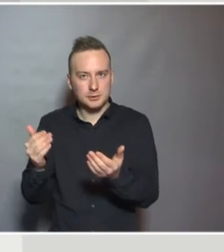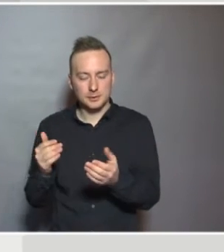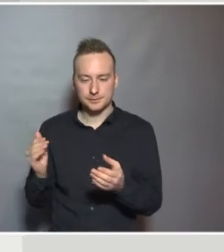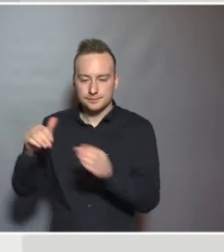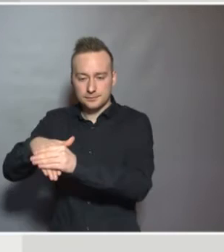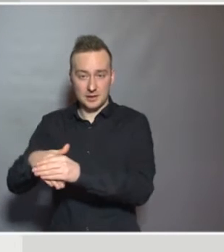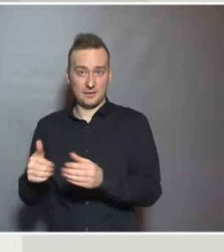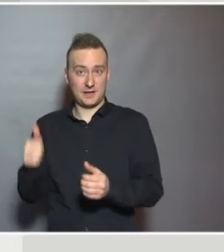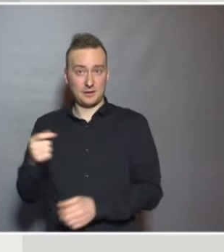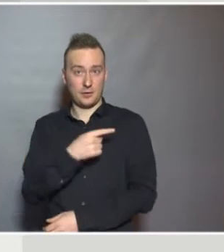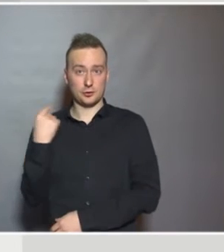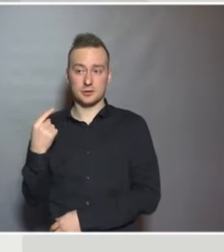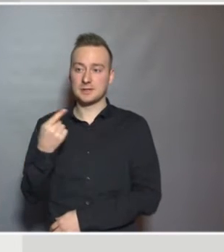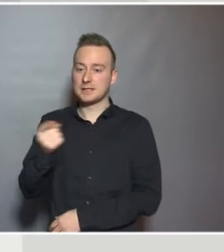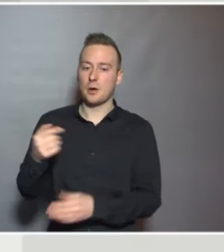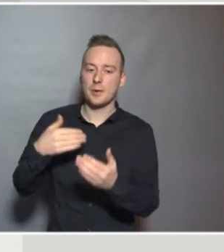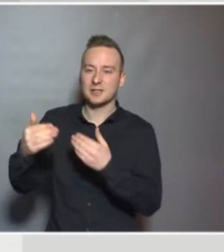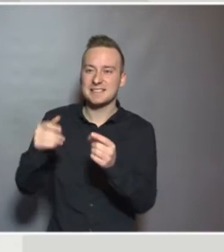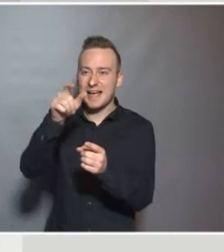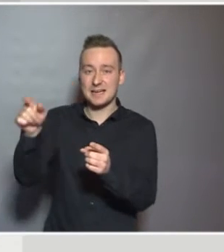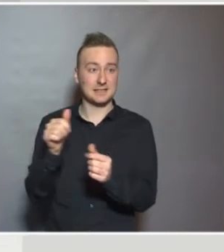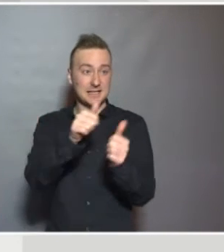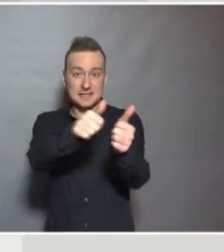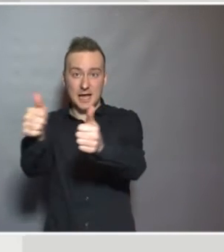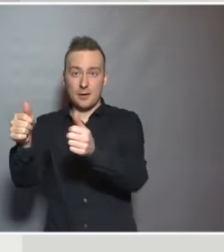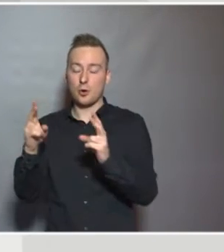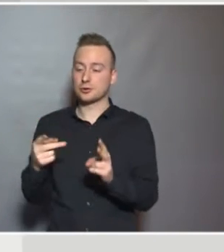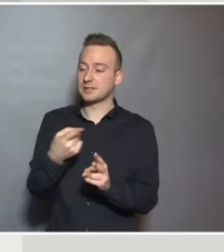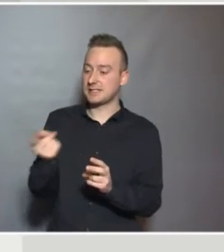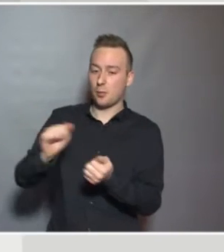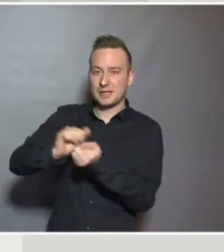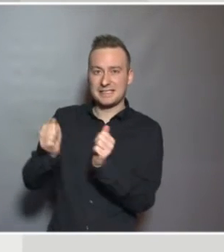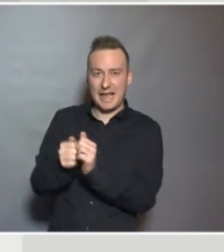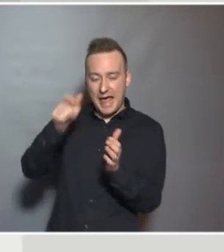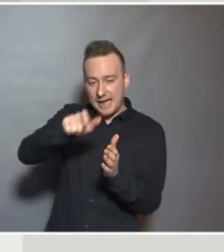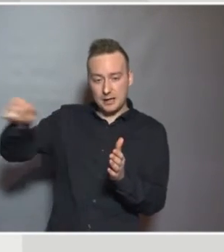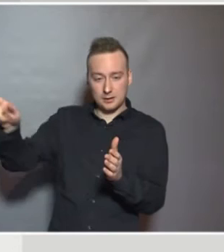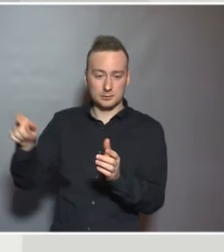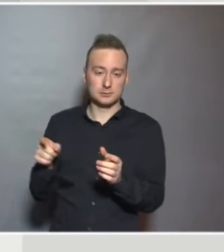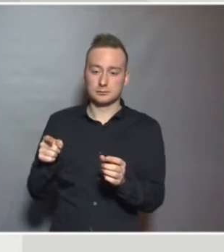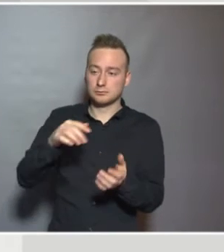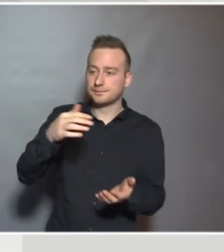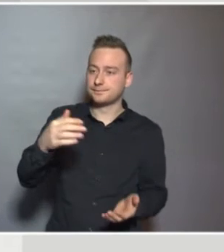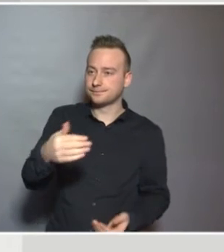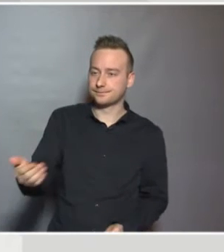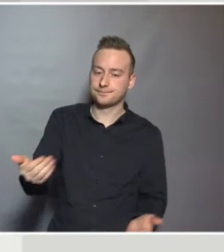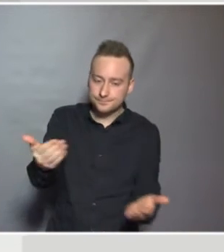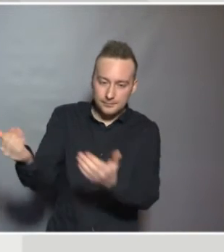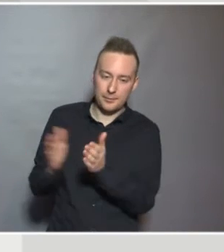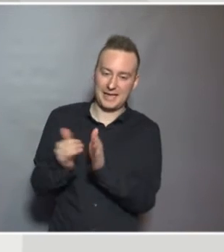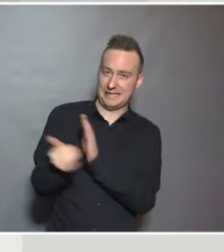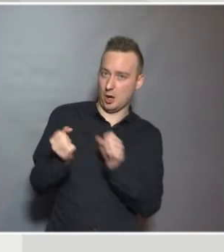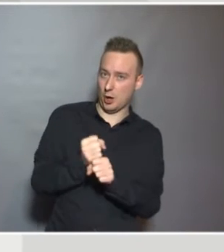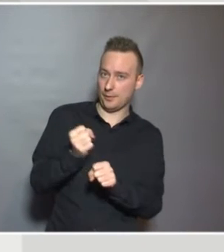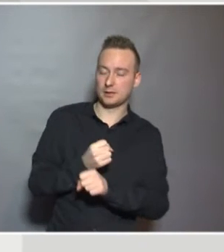We involve practitioners such as yourselves, as well as policymakers and researchers in our work. And what we aim to do is